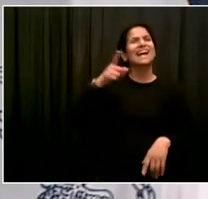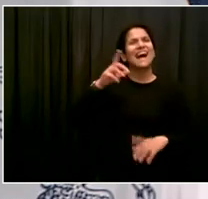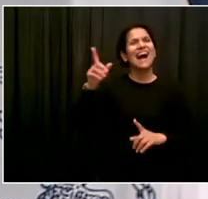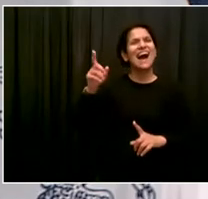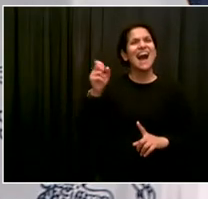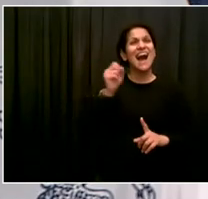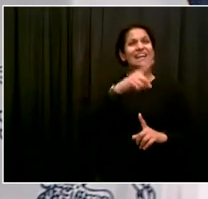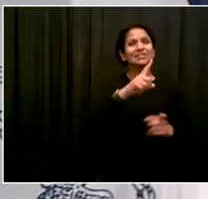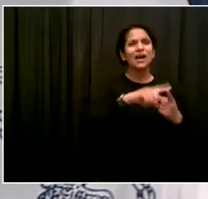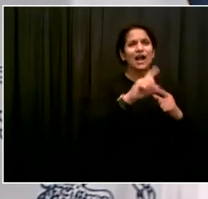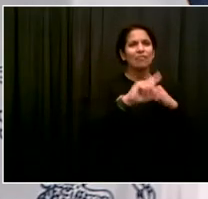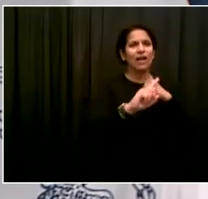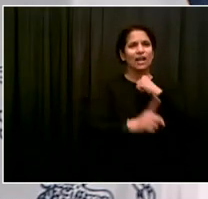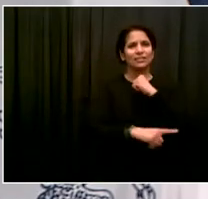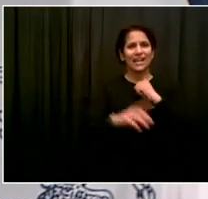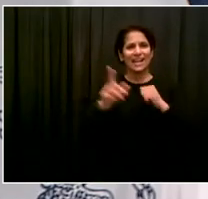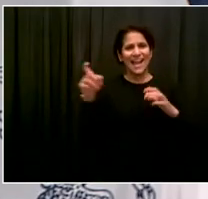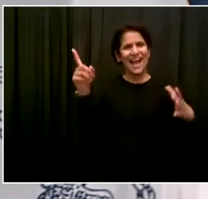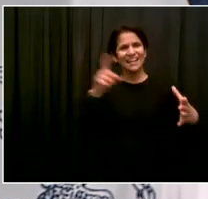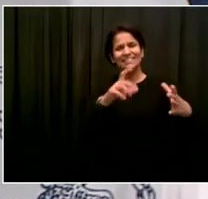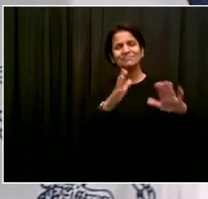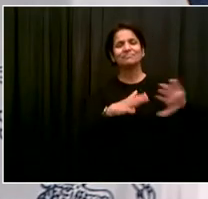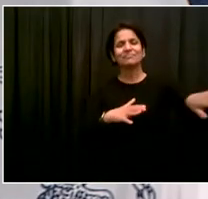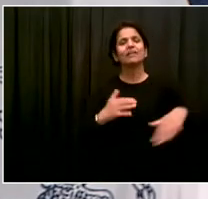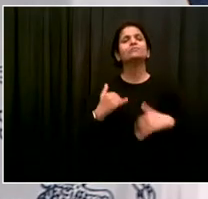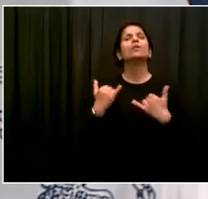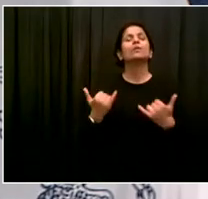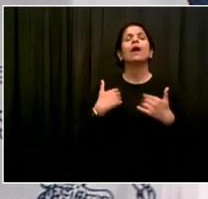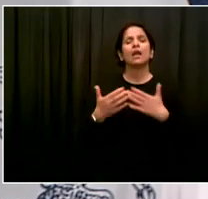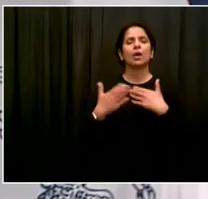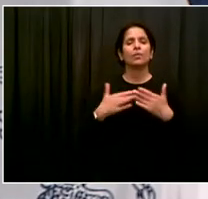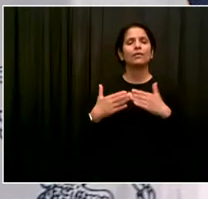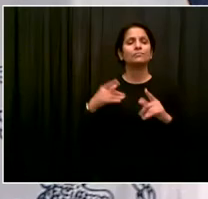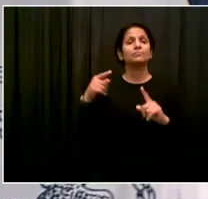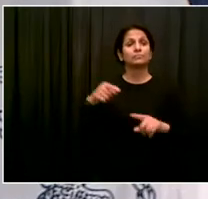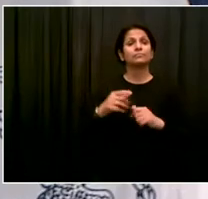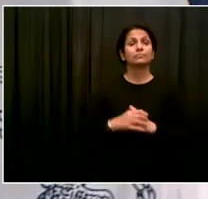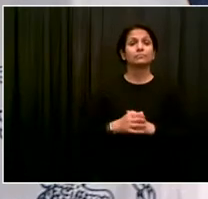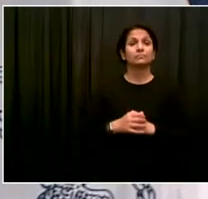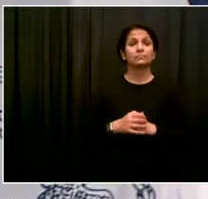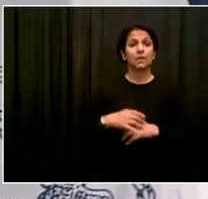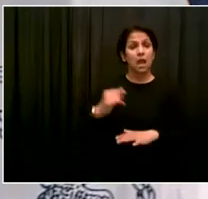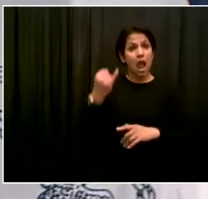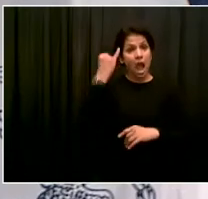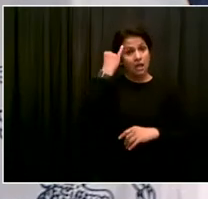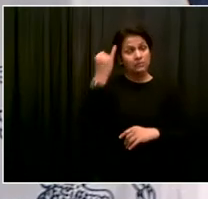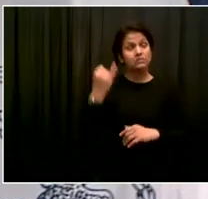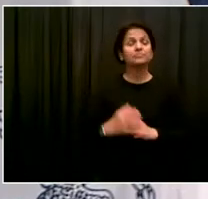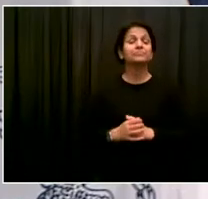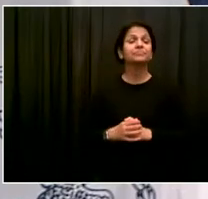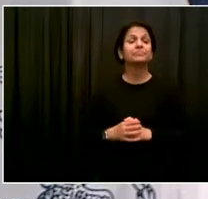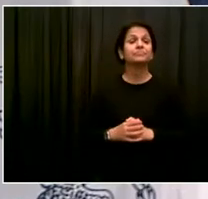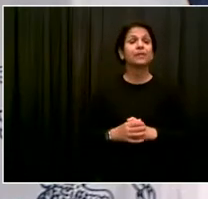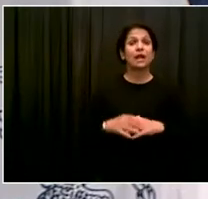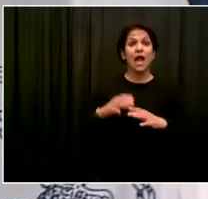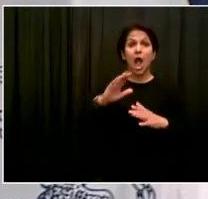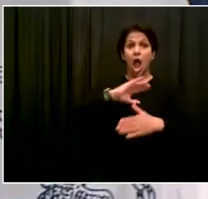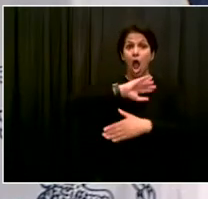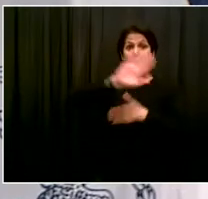Commissioner Grayson talk to you about how it's going to work, is to say we're going to cover the same areas again. But households,